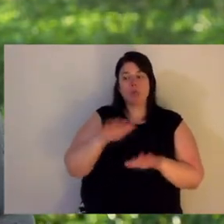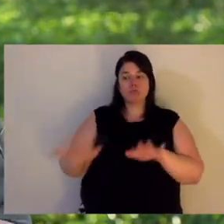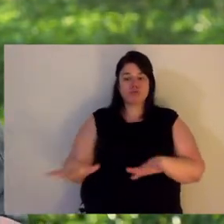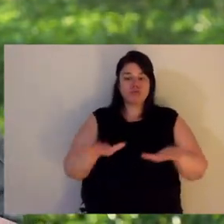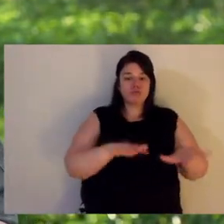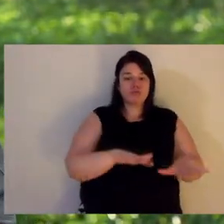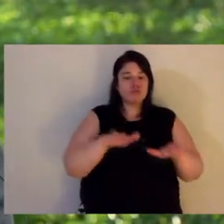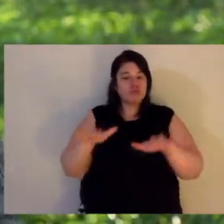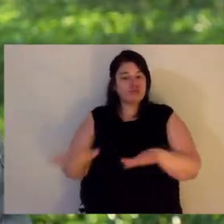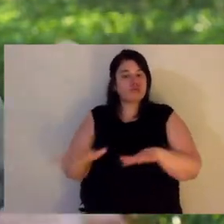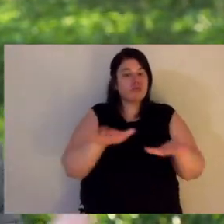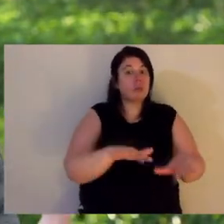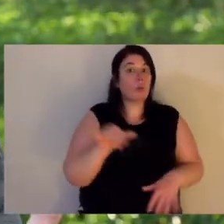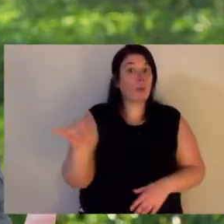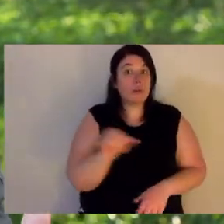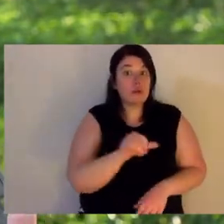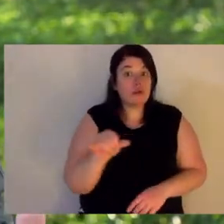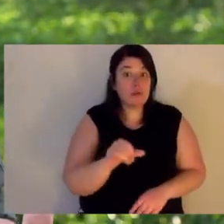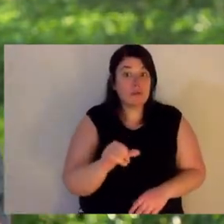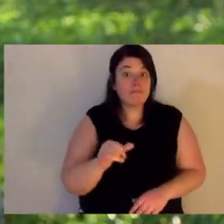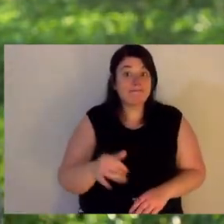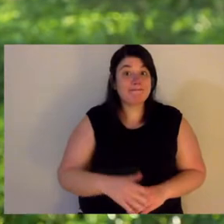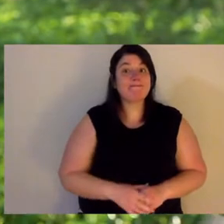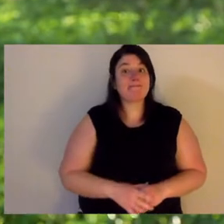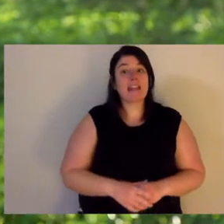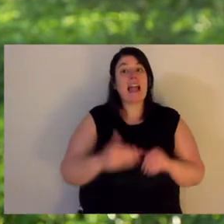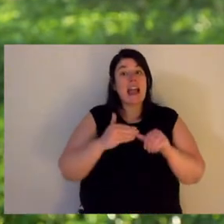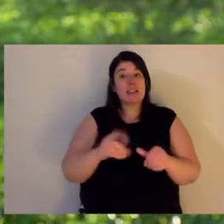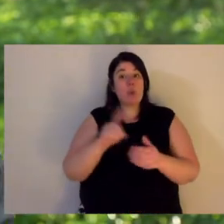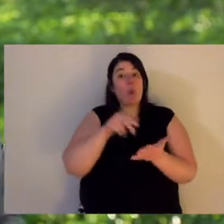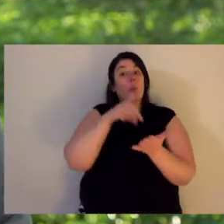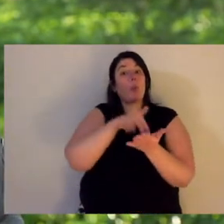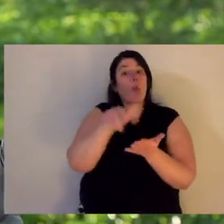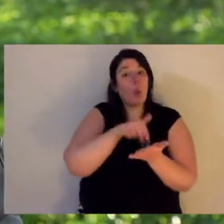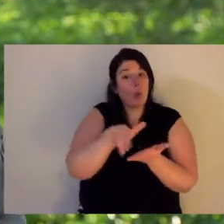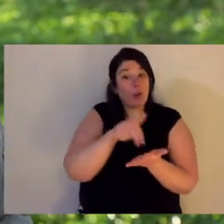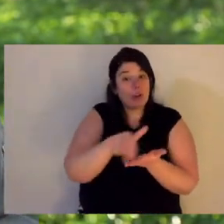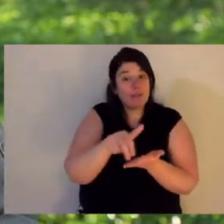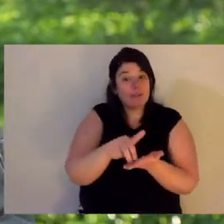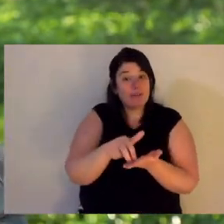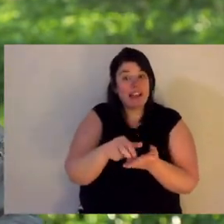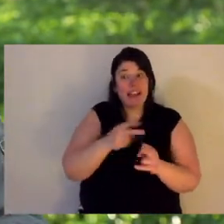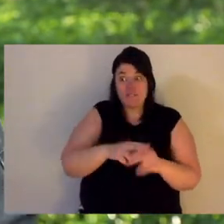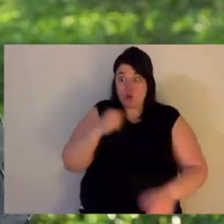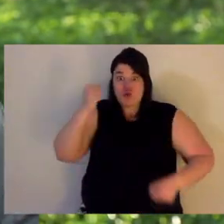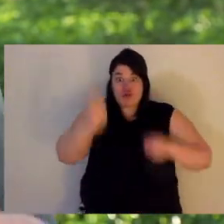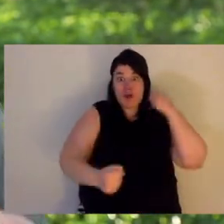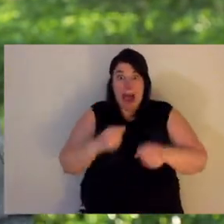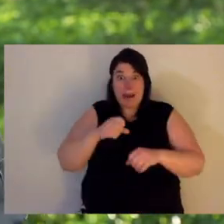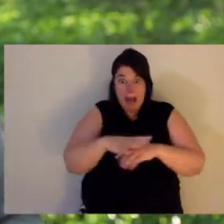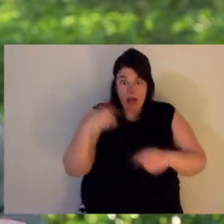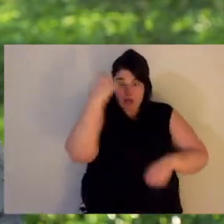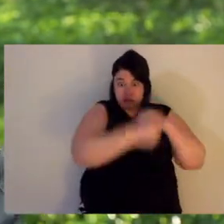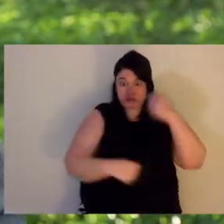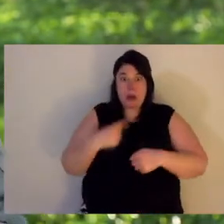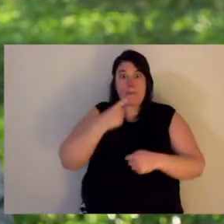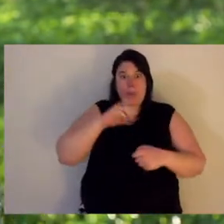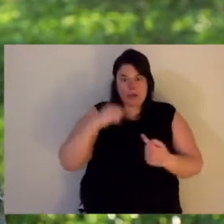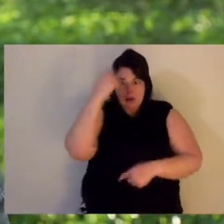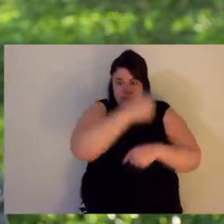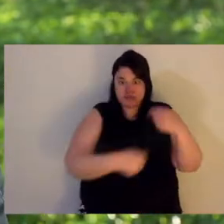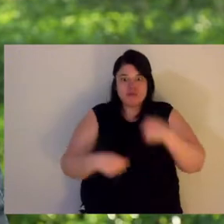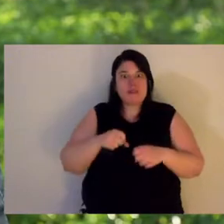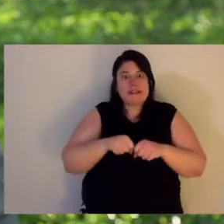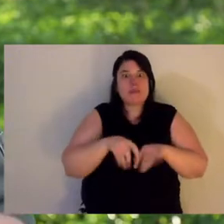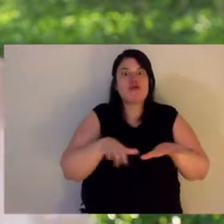tarantula in South America that looks like a funnel web because we wouldn't find them in the same spot. But there are a couple of spiders that are commonly mistaken for